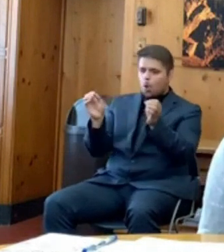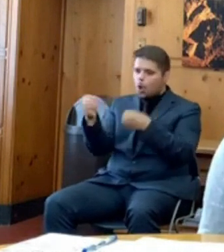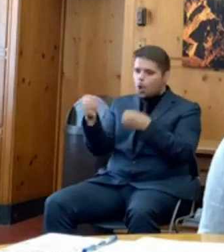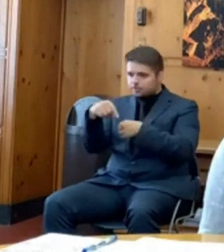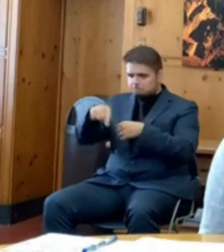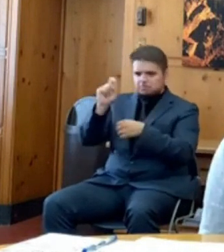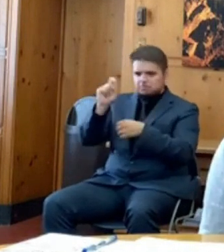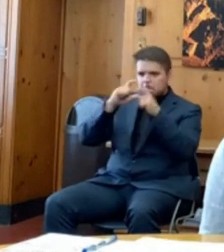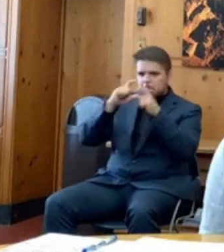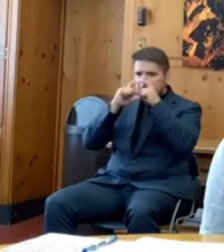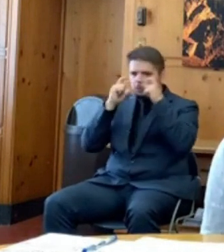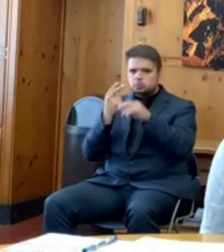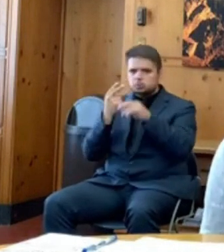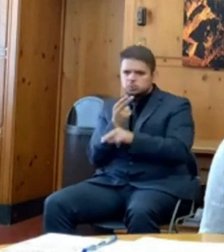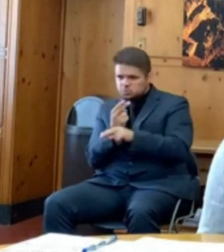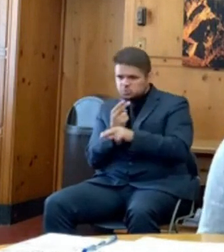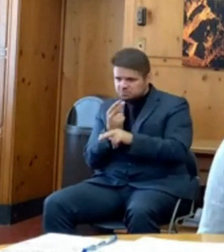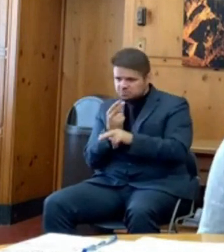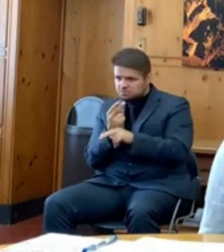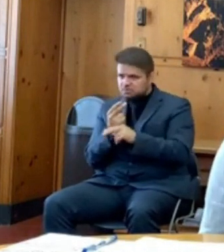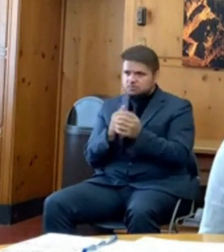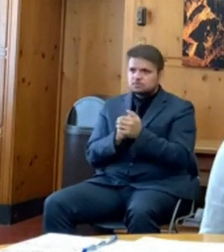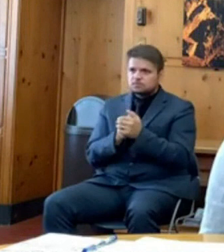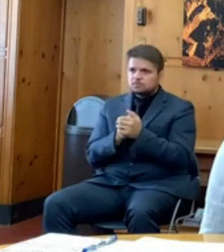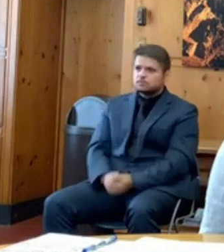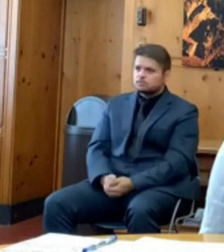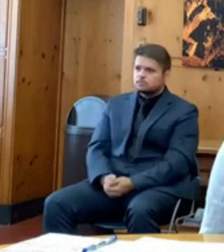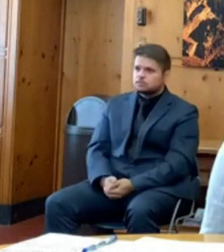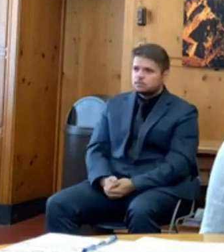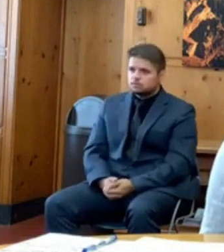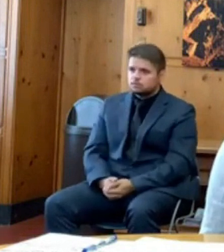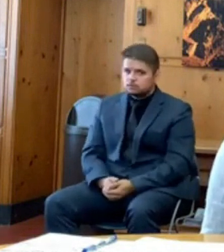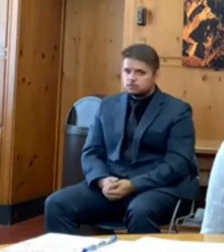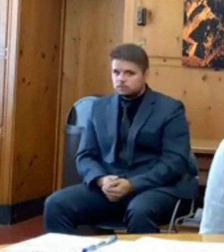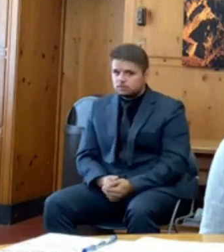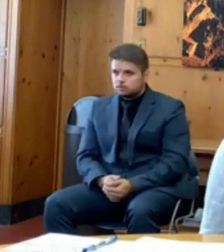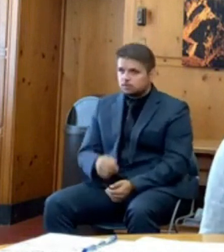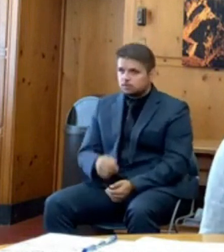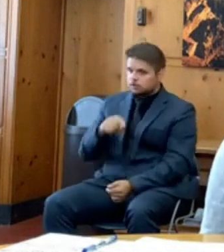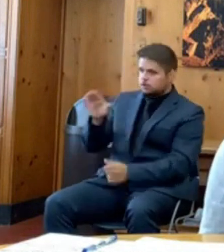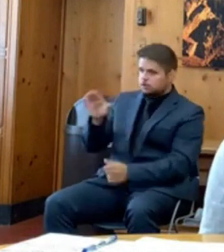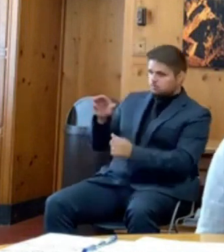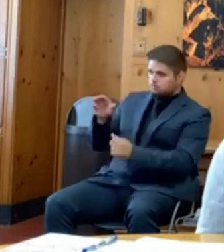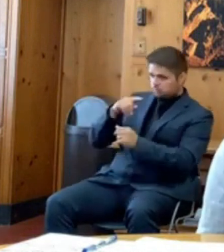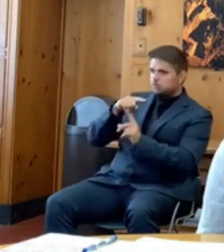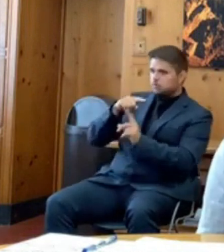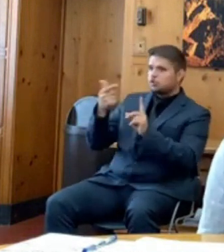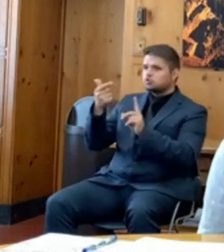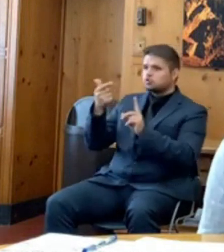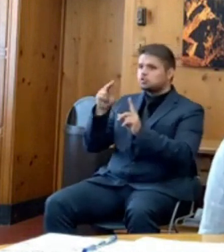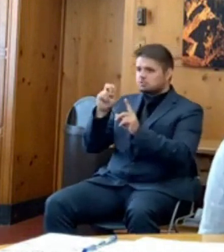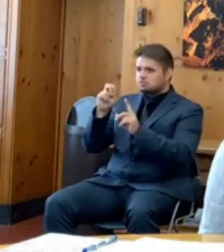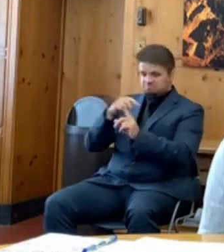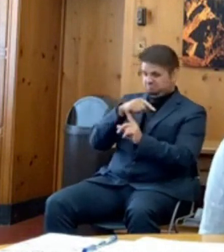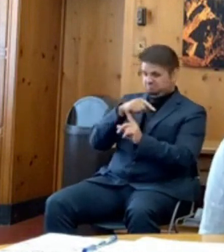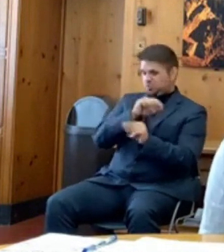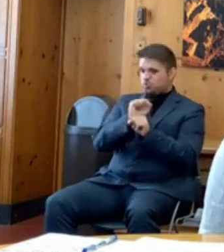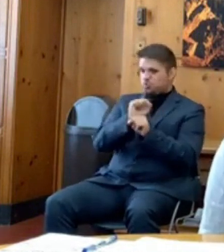deputy chief of staff, Gina Zedlick, is working on that. I anticipate that you'll see something in the next week or so.